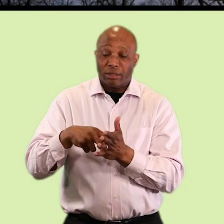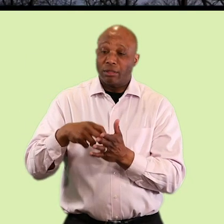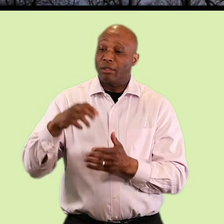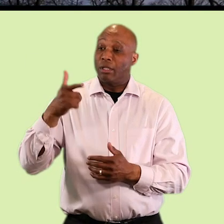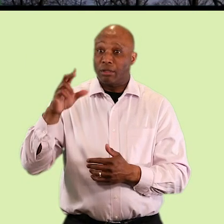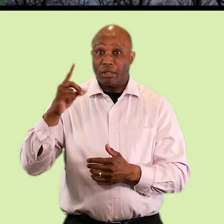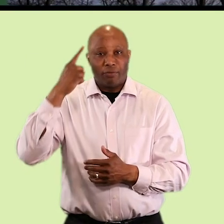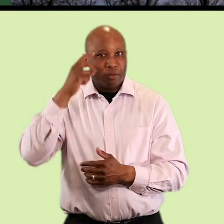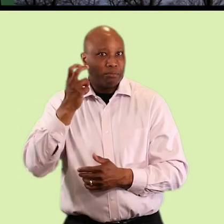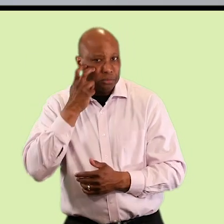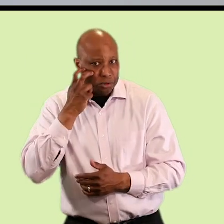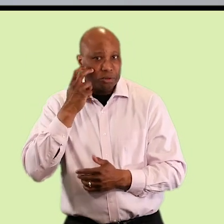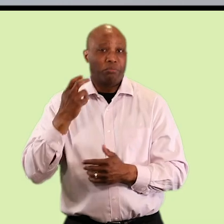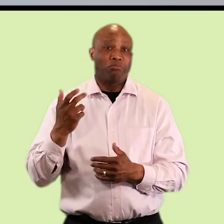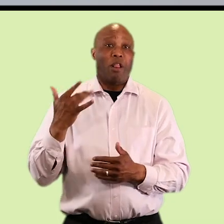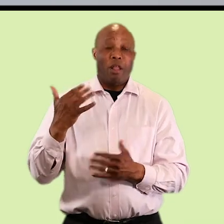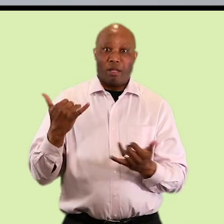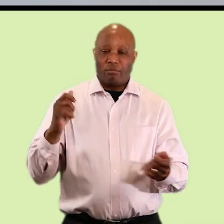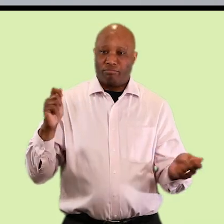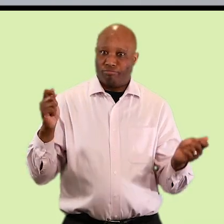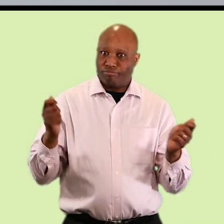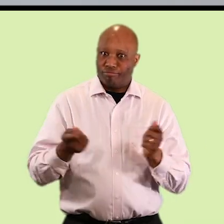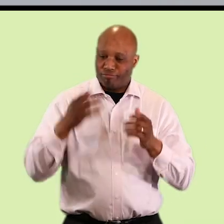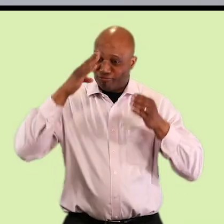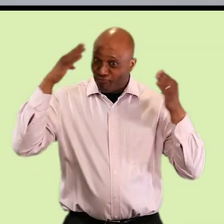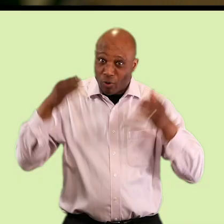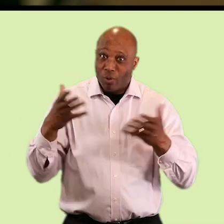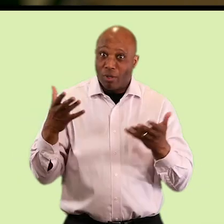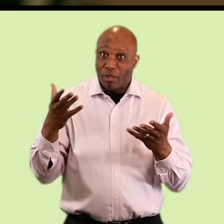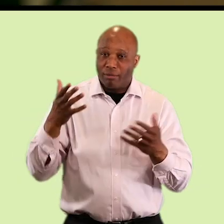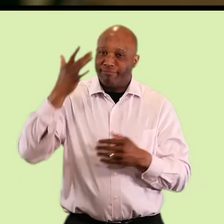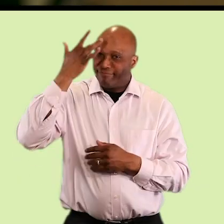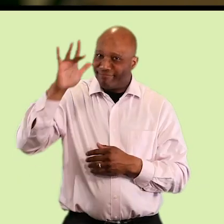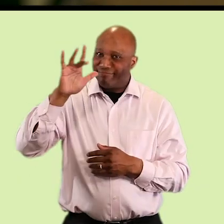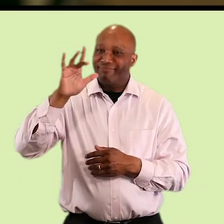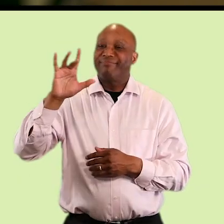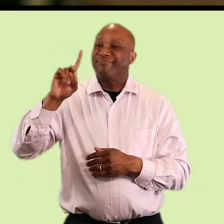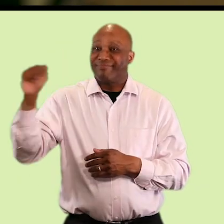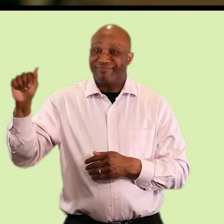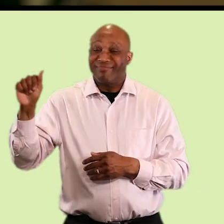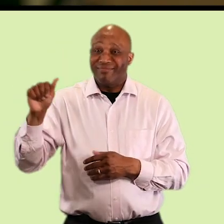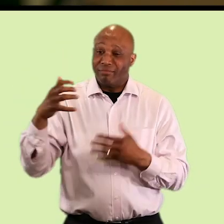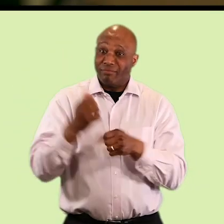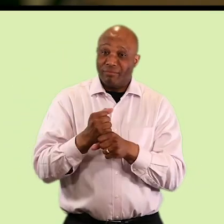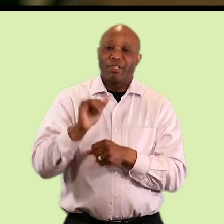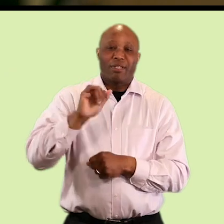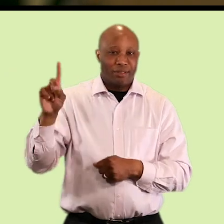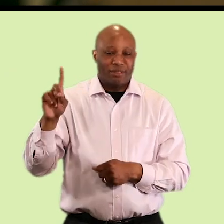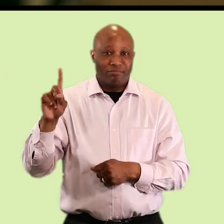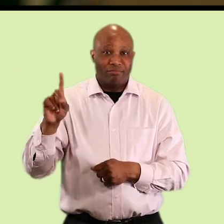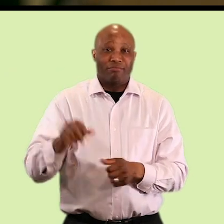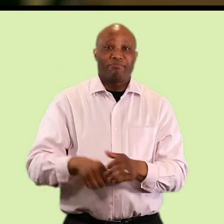The Guild opened in 1952 as the Protestant Guild for the Blind and over the years we've really evolved into serving people